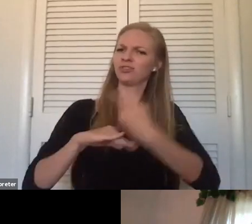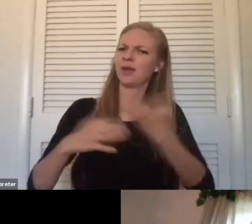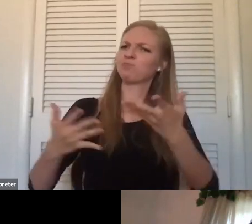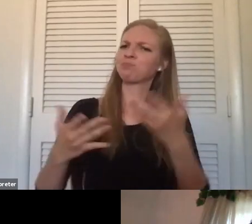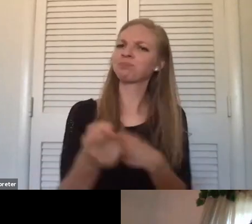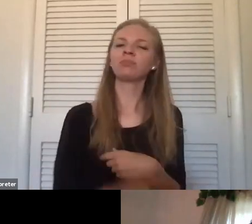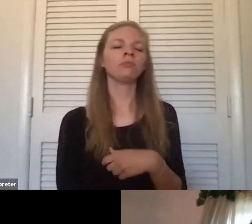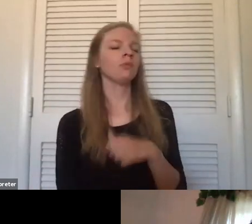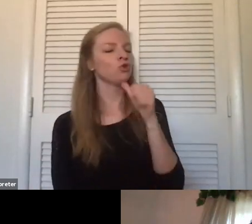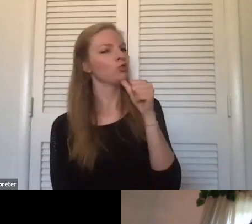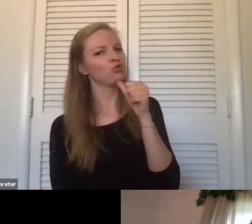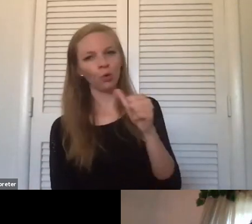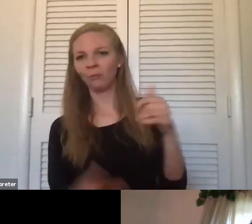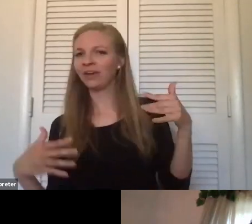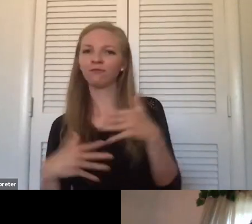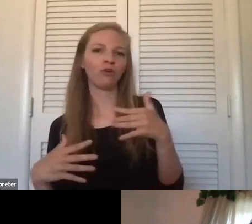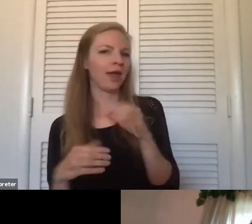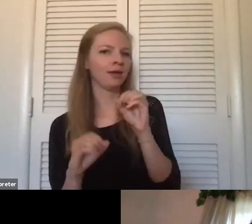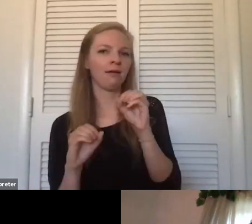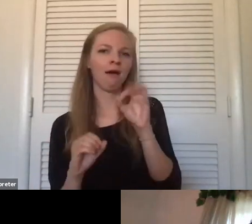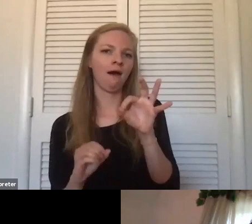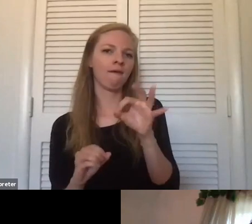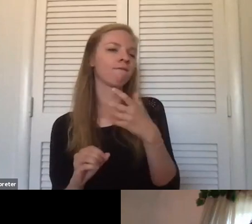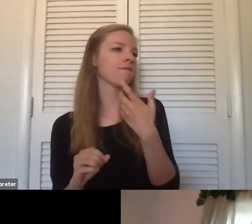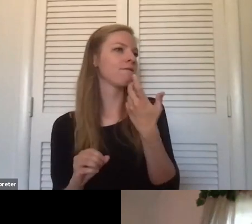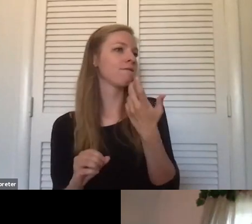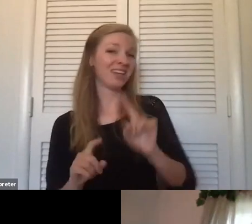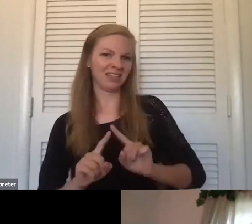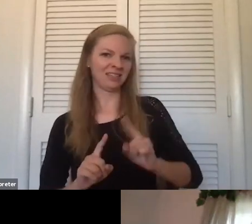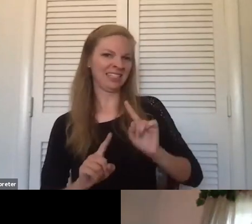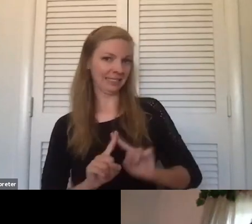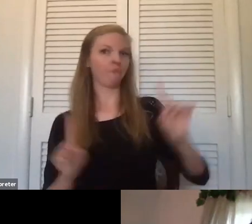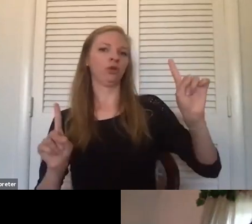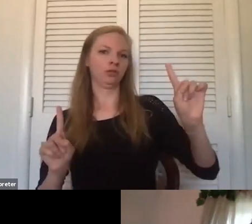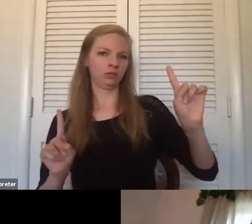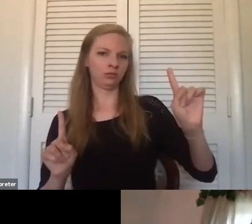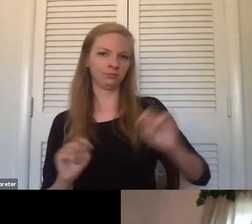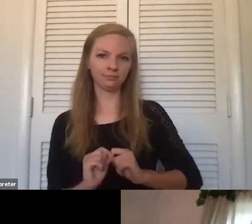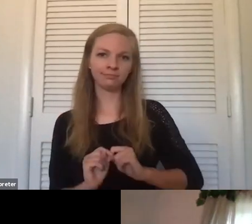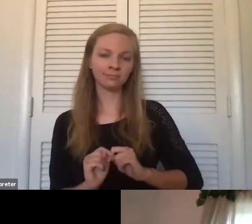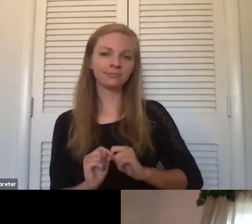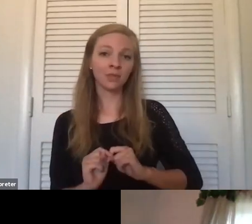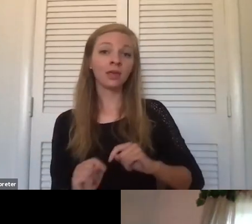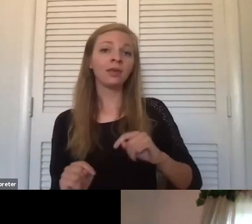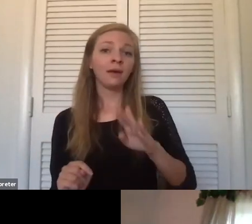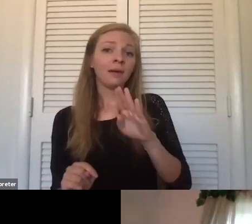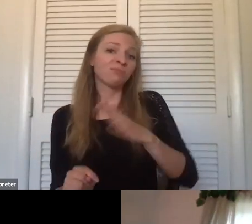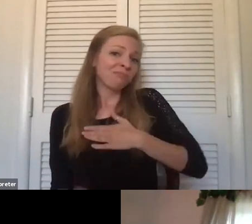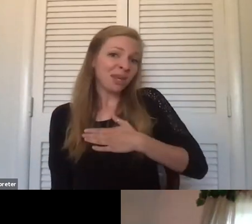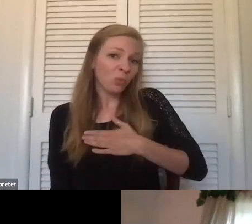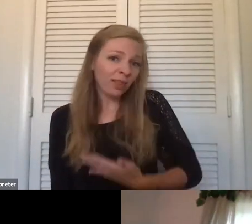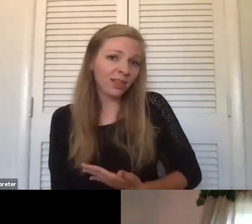Don't be afraid of different, um, and be willing to